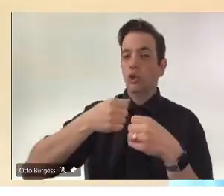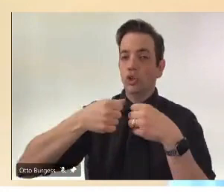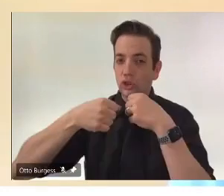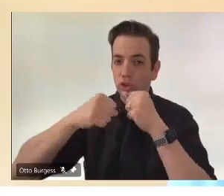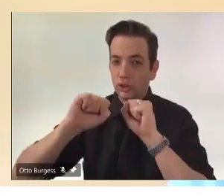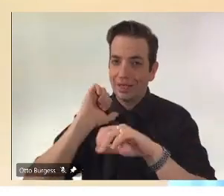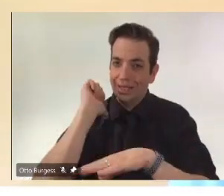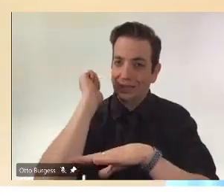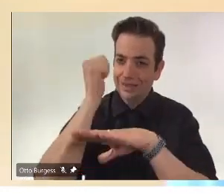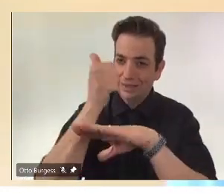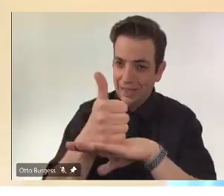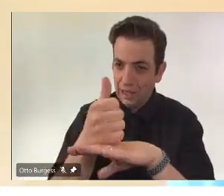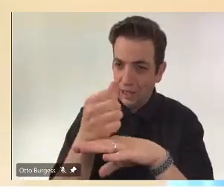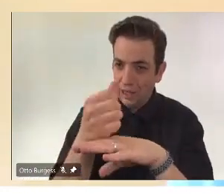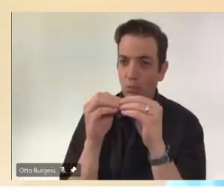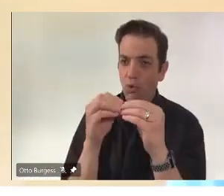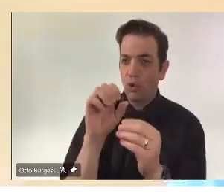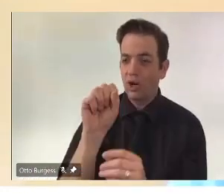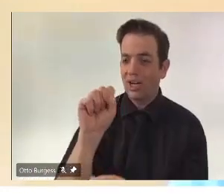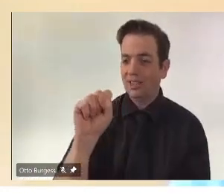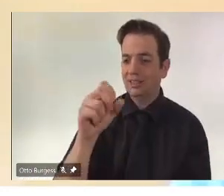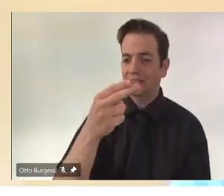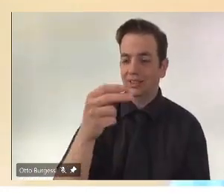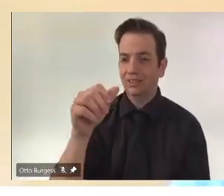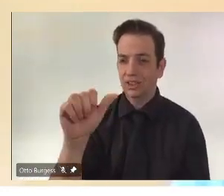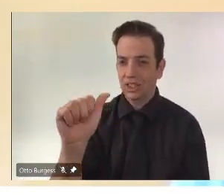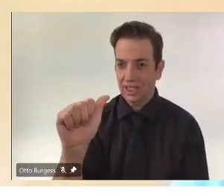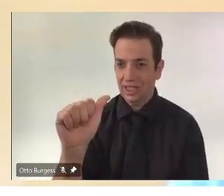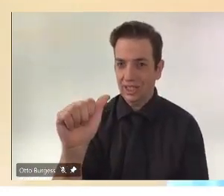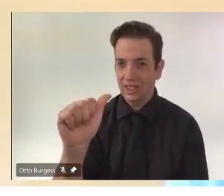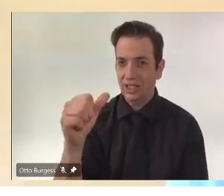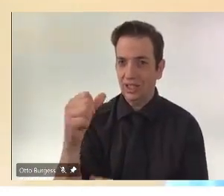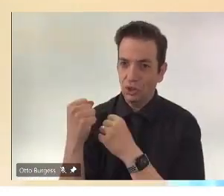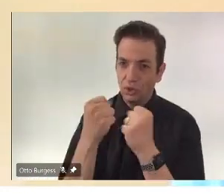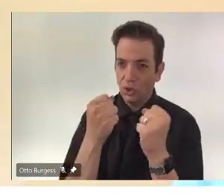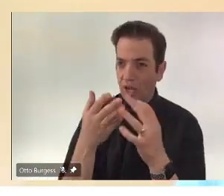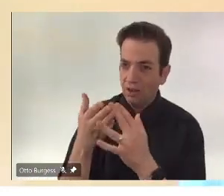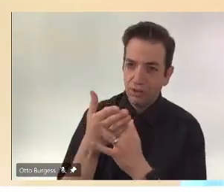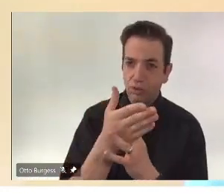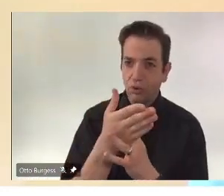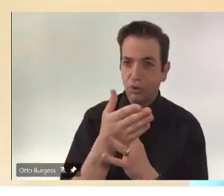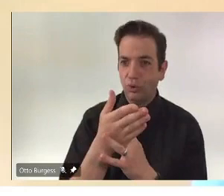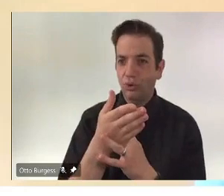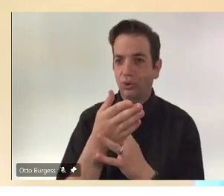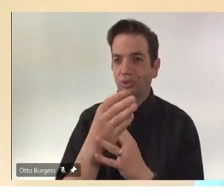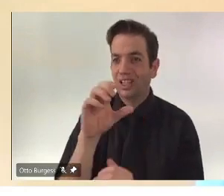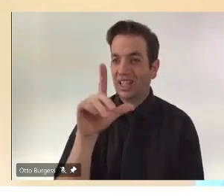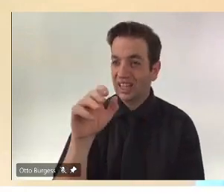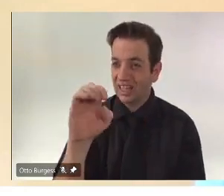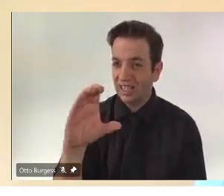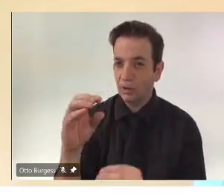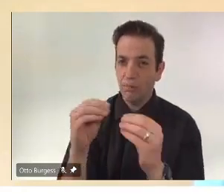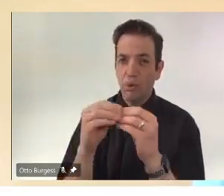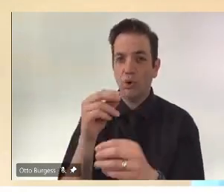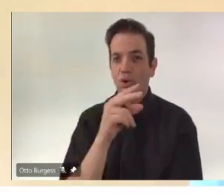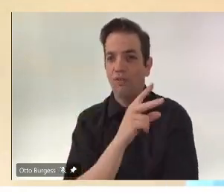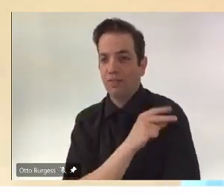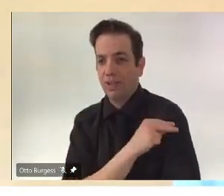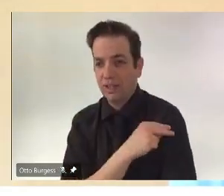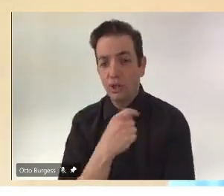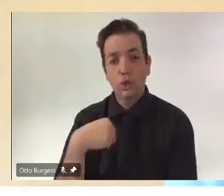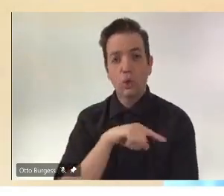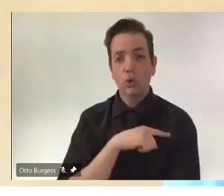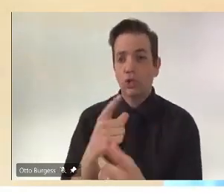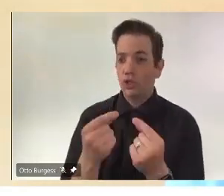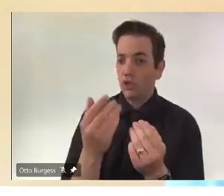the end of May to help support getting more vaccinations. But like I said, we are already doing things today. Most of the pharmacies are already